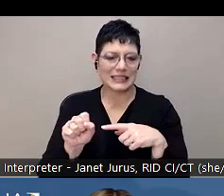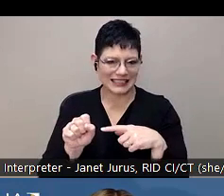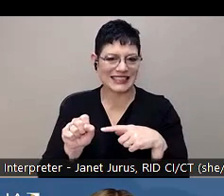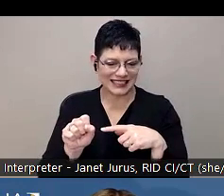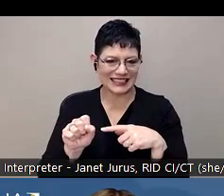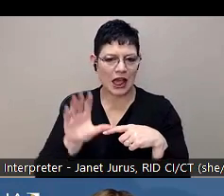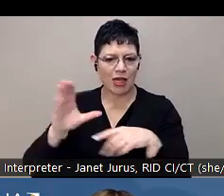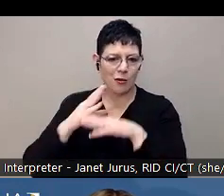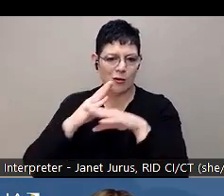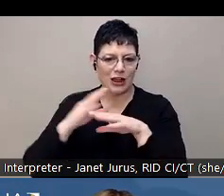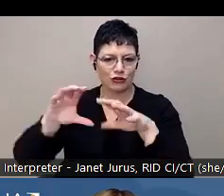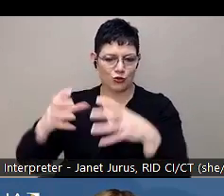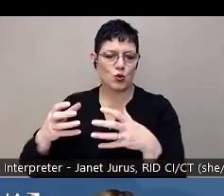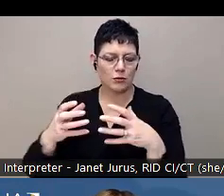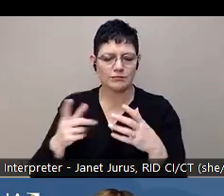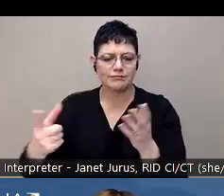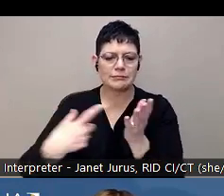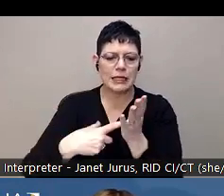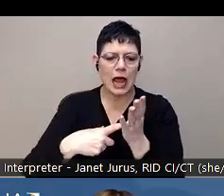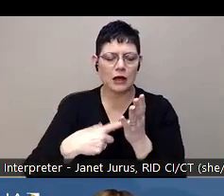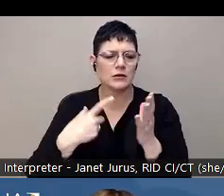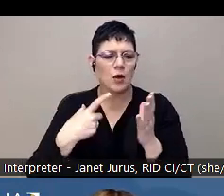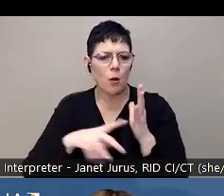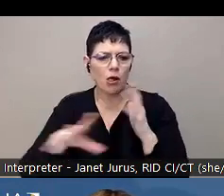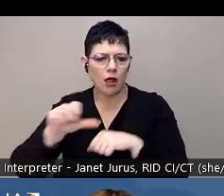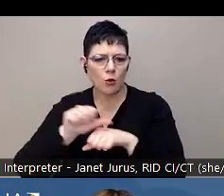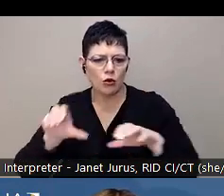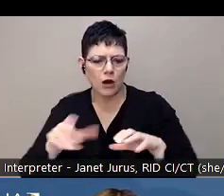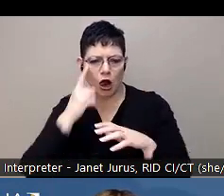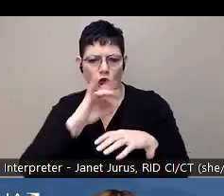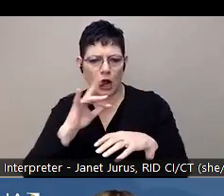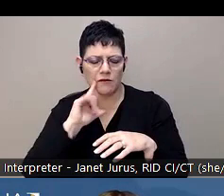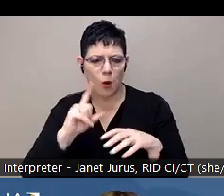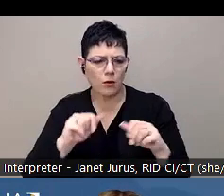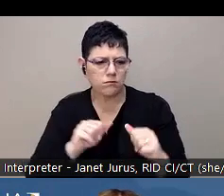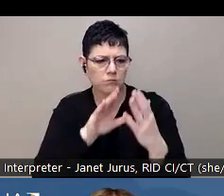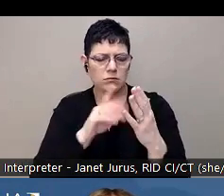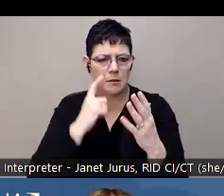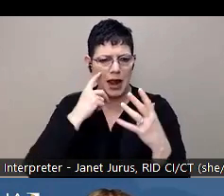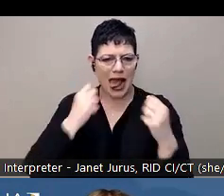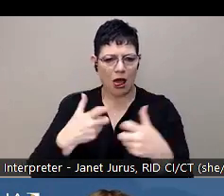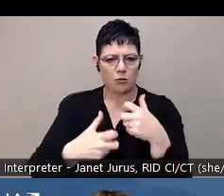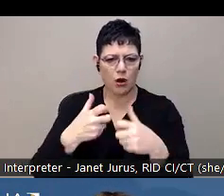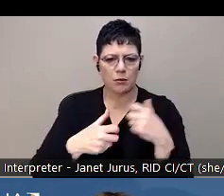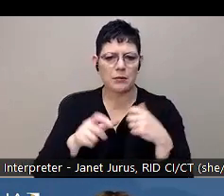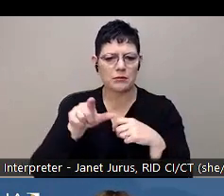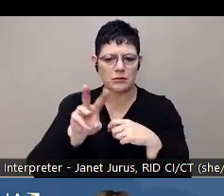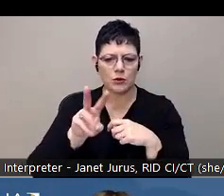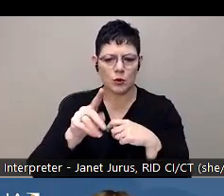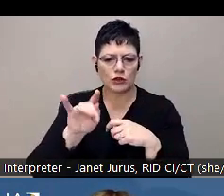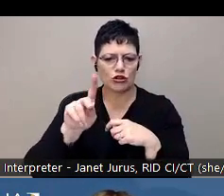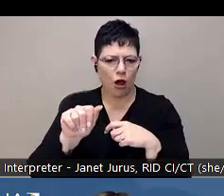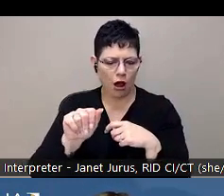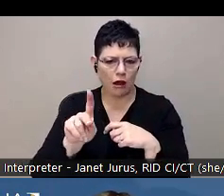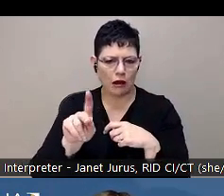prevention team to discuss how they're addressing youth mental health in Wichita, Kansas. They'll share their wide net